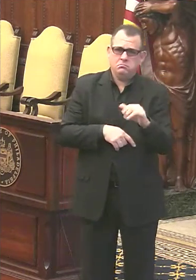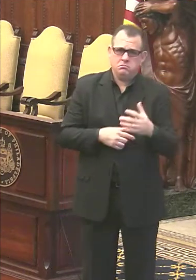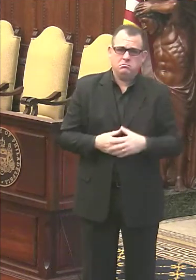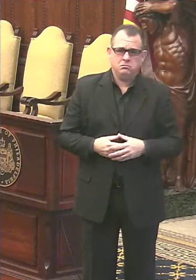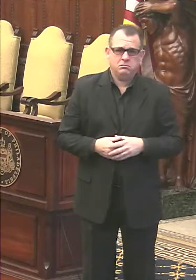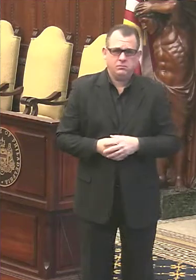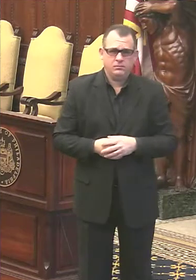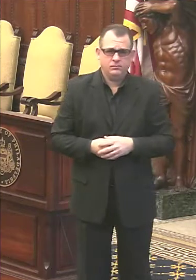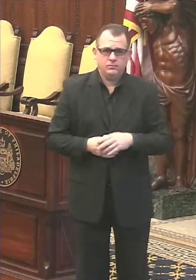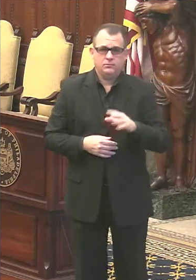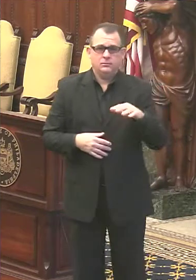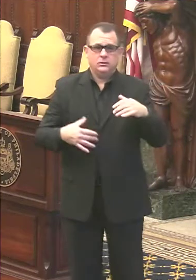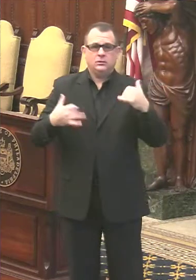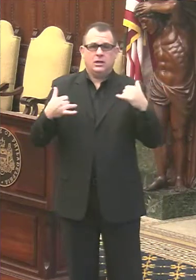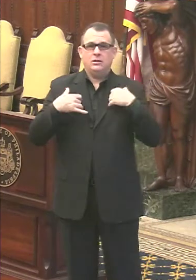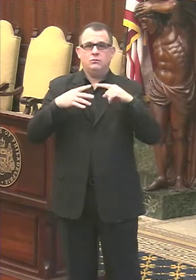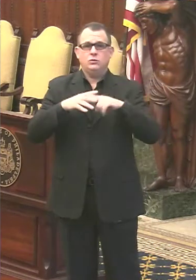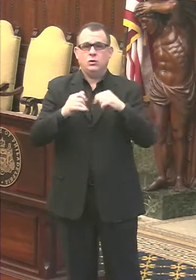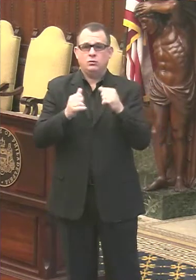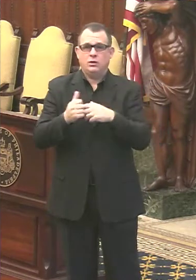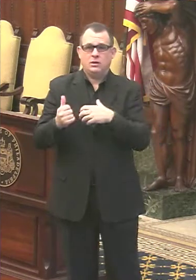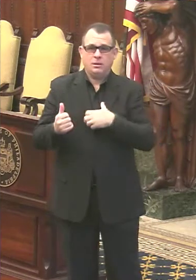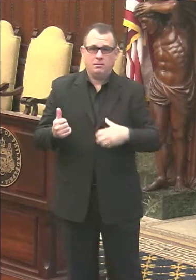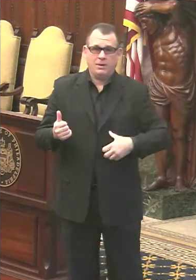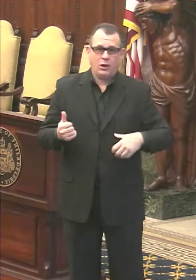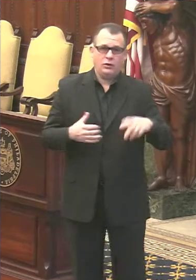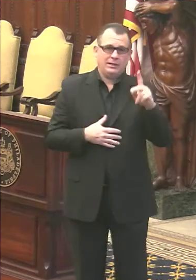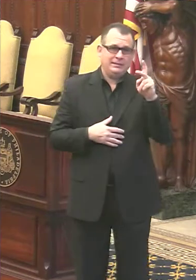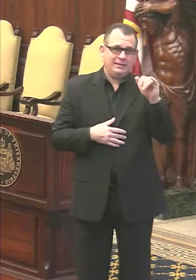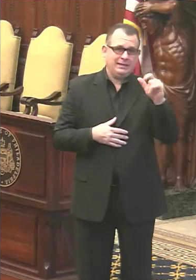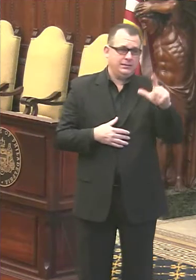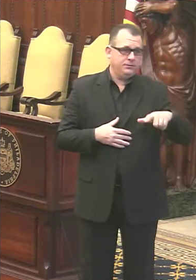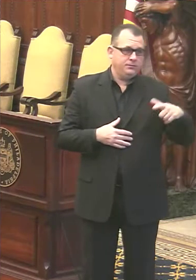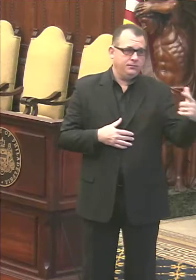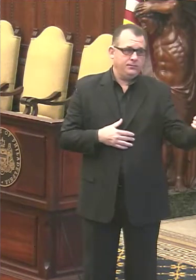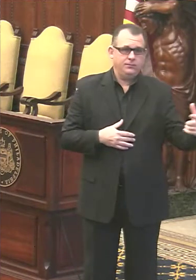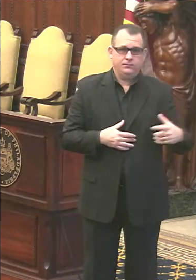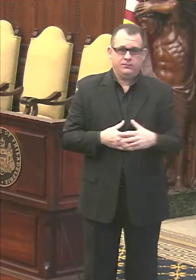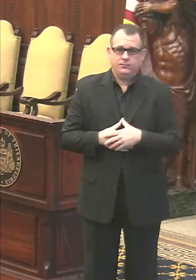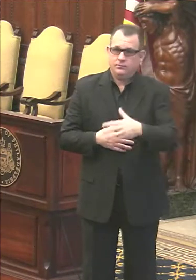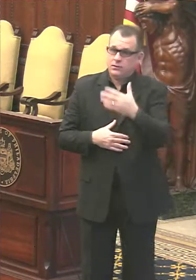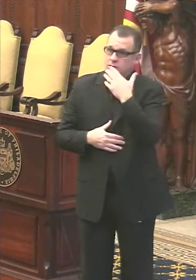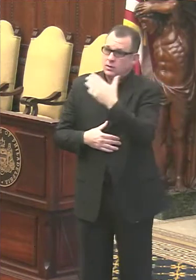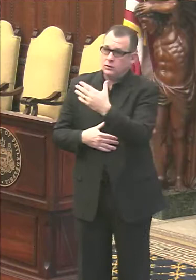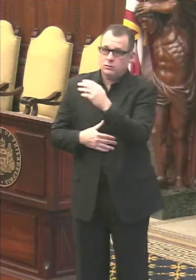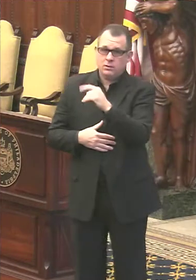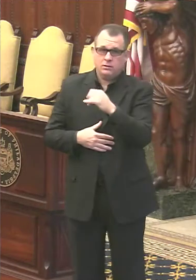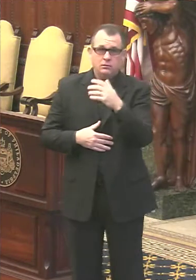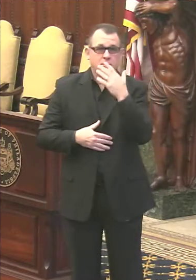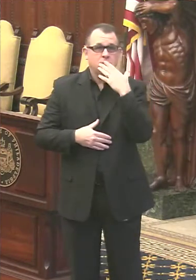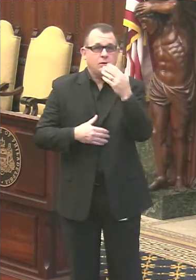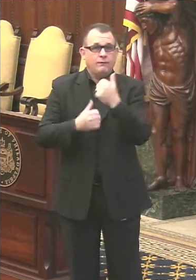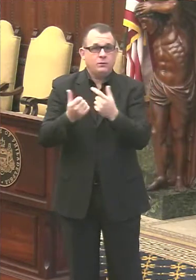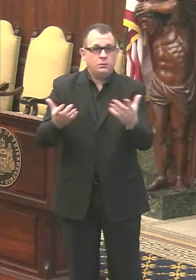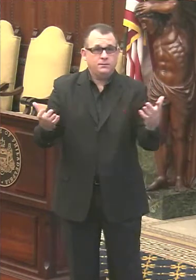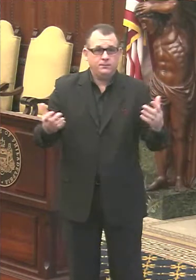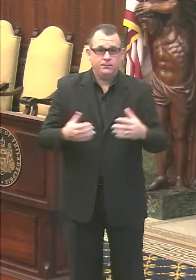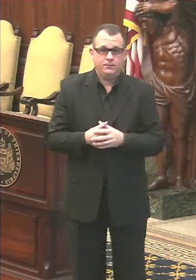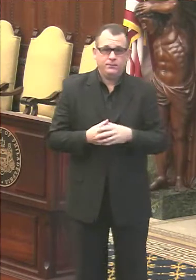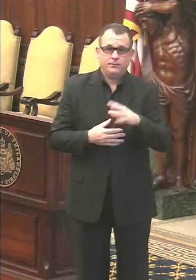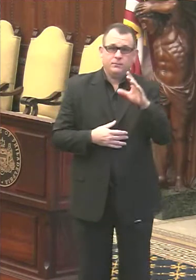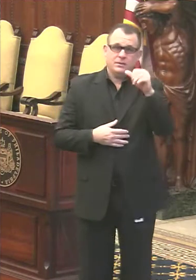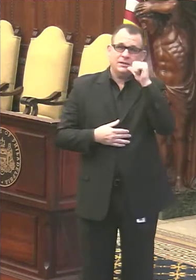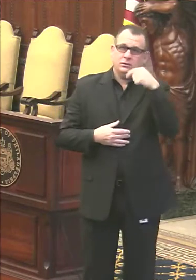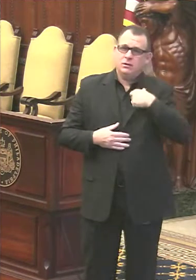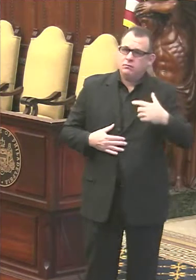opening remarks from Mayor Kenney. Mayor, you have the floor. Thanks, Mike. Good afternoon, everybody. I was pleased yesterday to take part